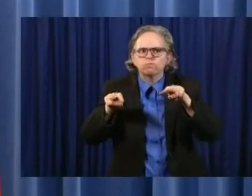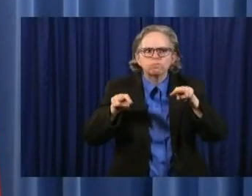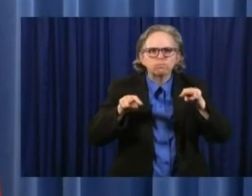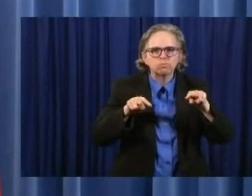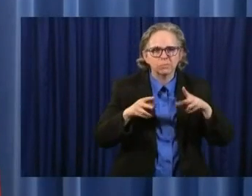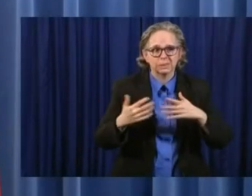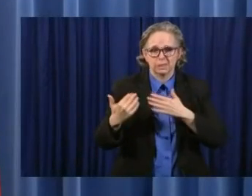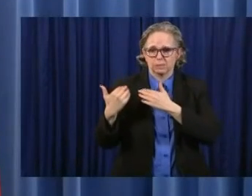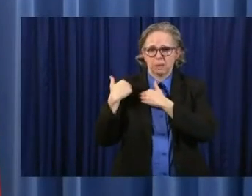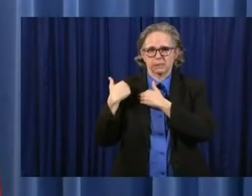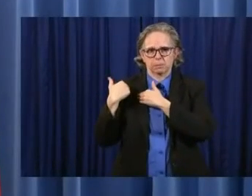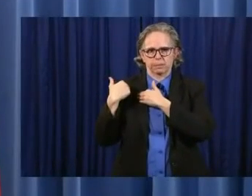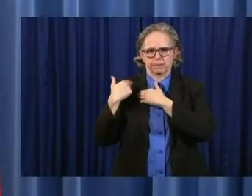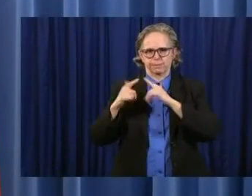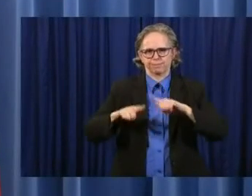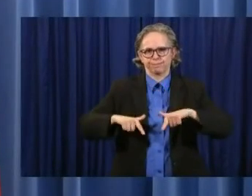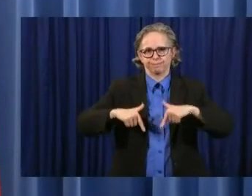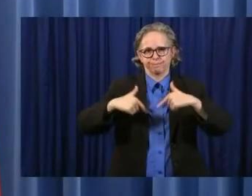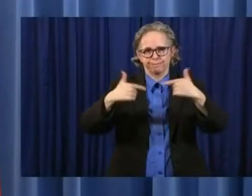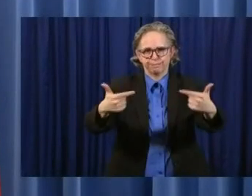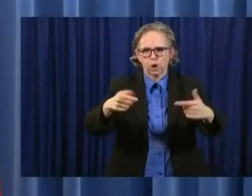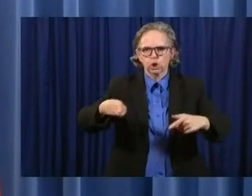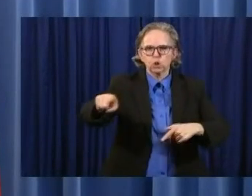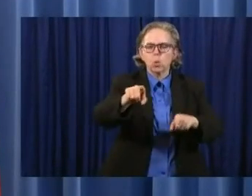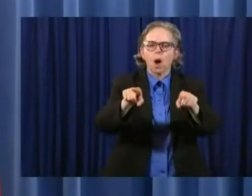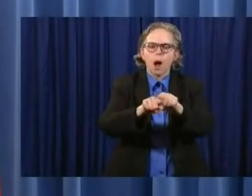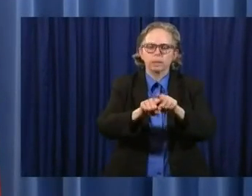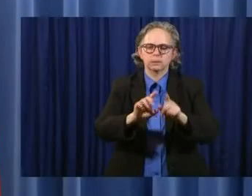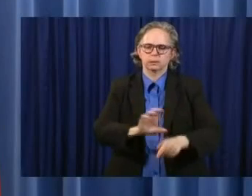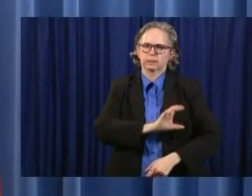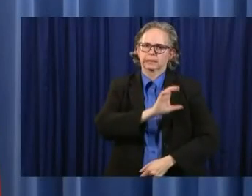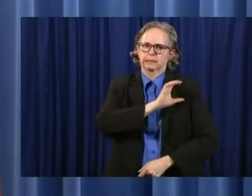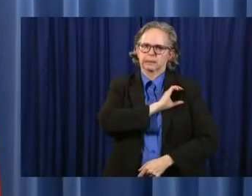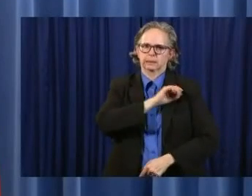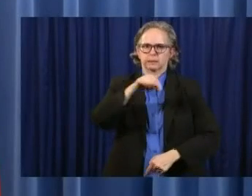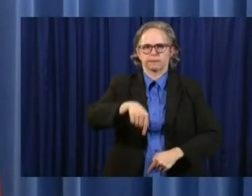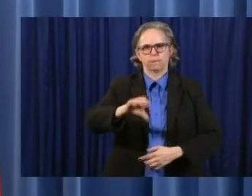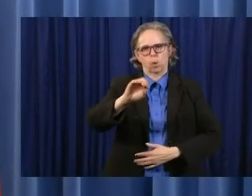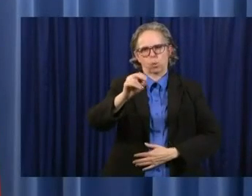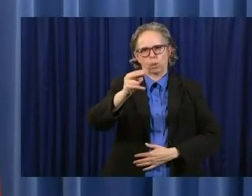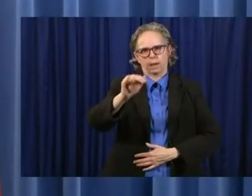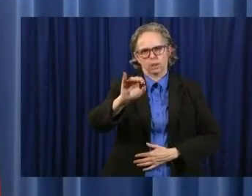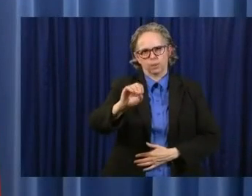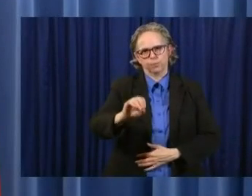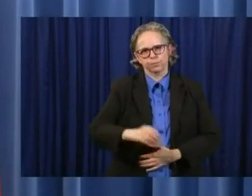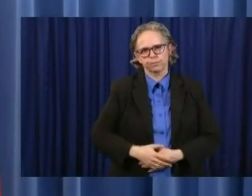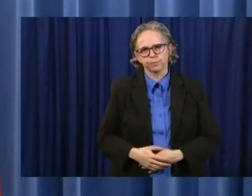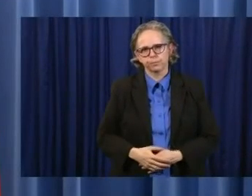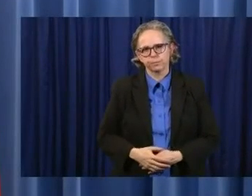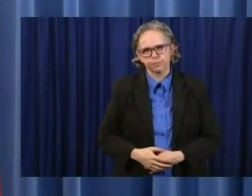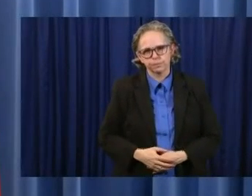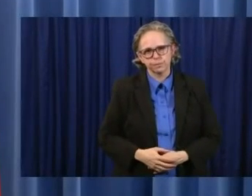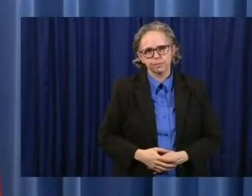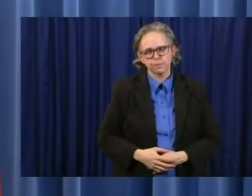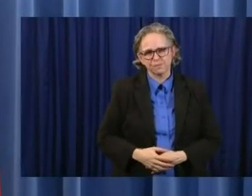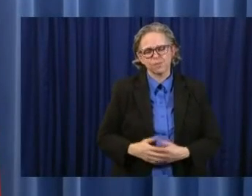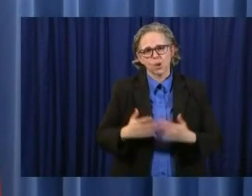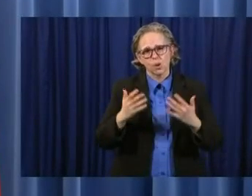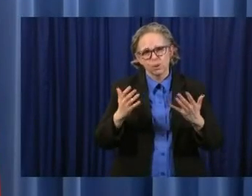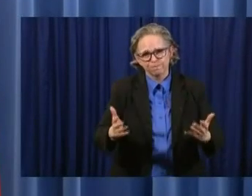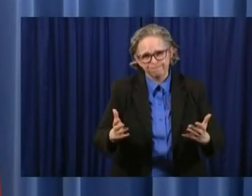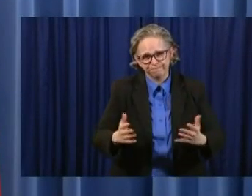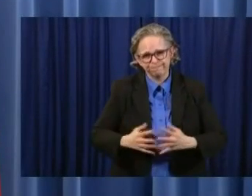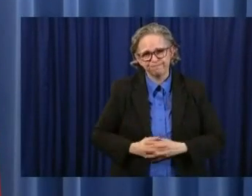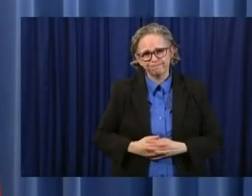shoulders as citizens in how we deal with this. So this is a, it's a, it's a, work in